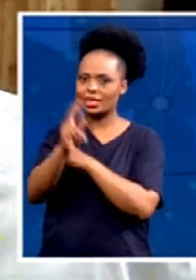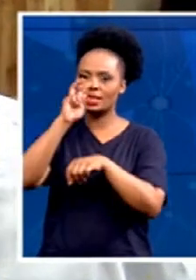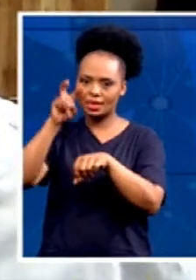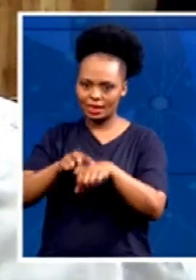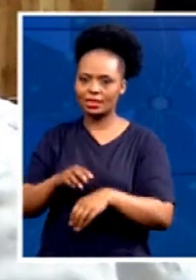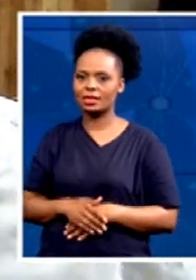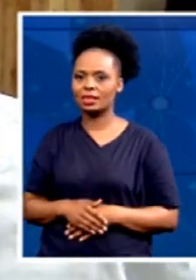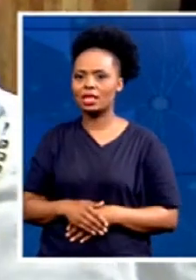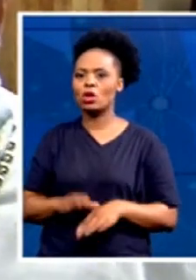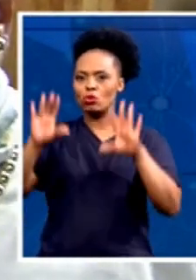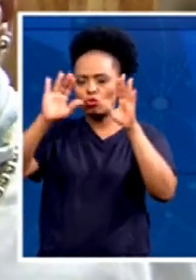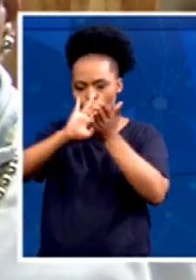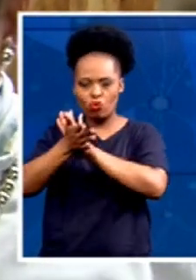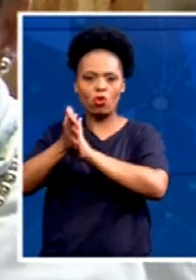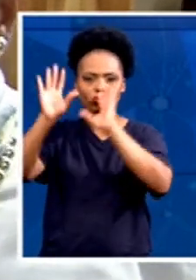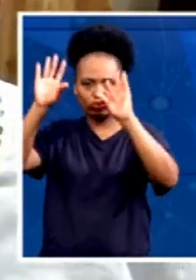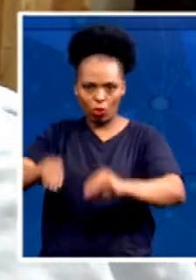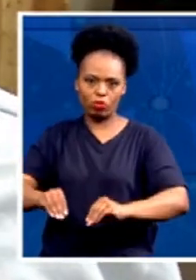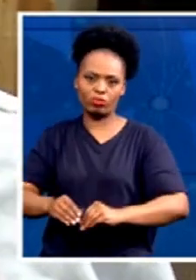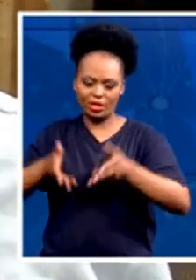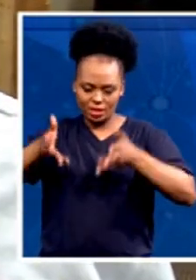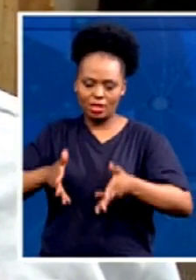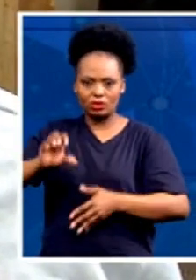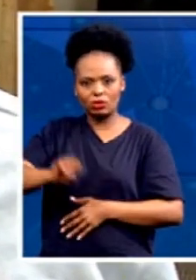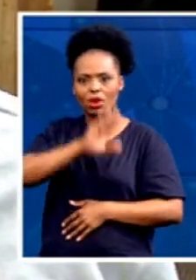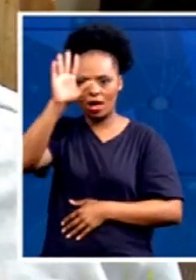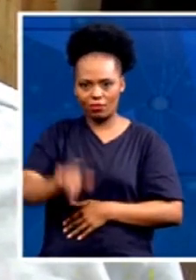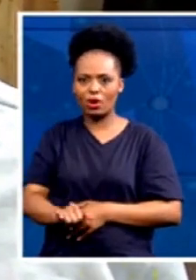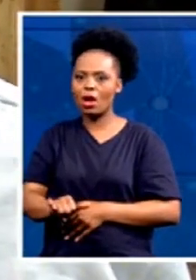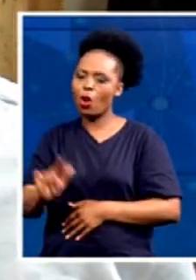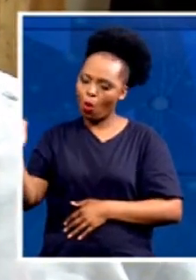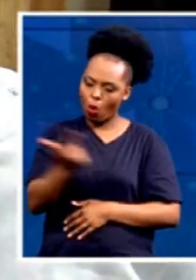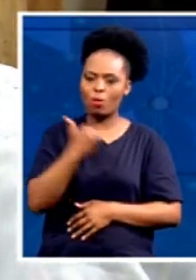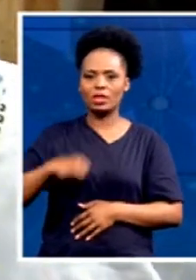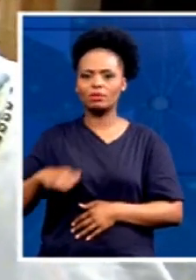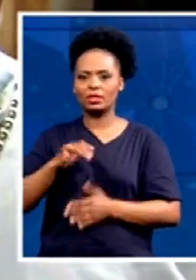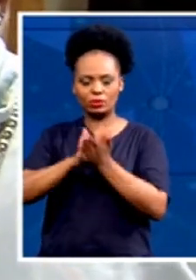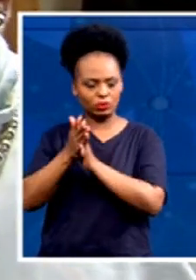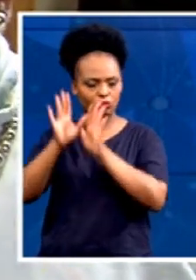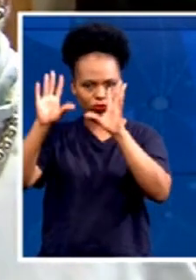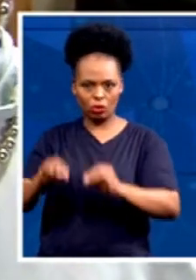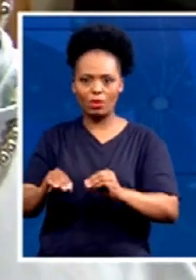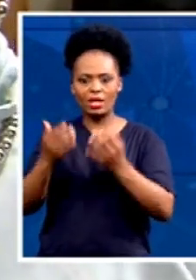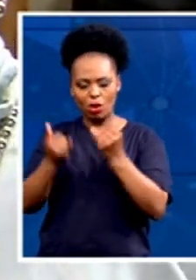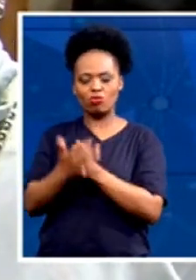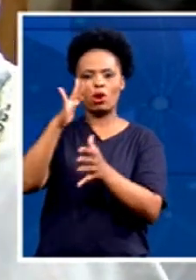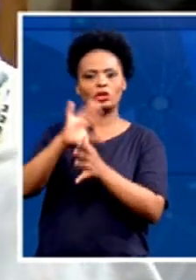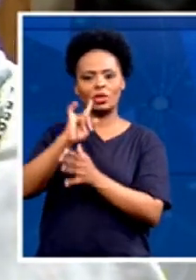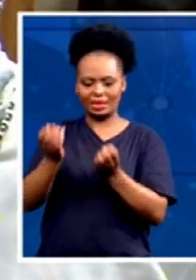country and all municipalities and the bad service delivery. I think it's time for us to stand up and to change the whole